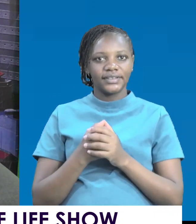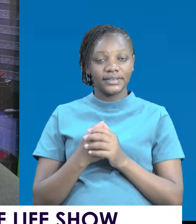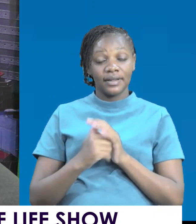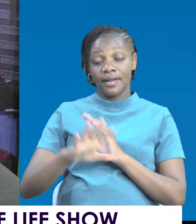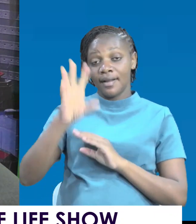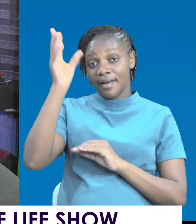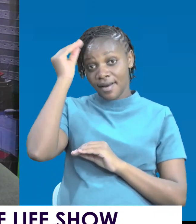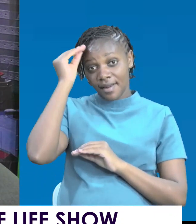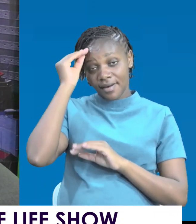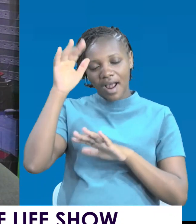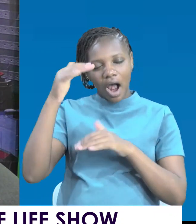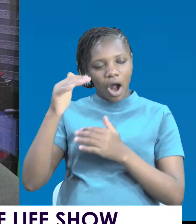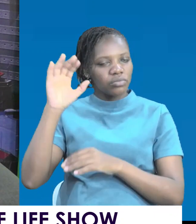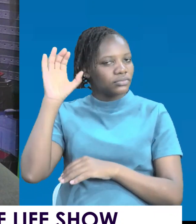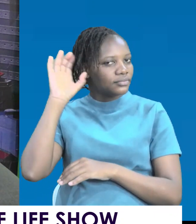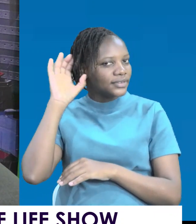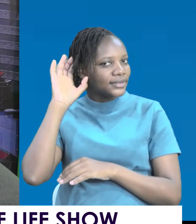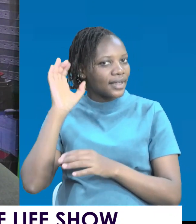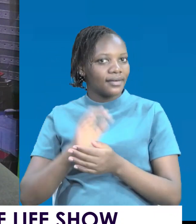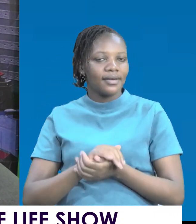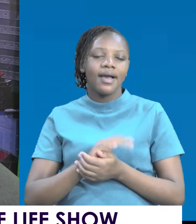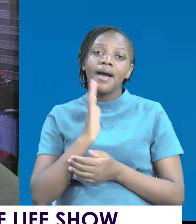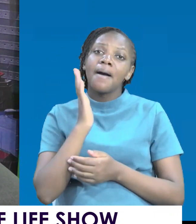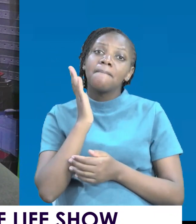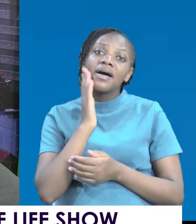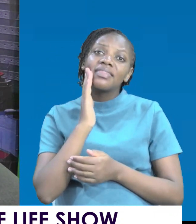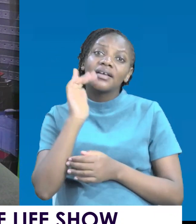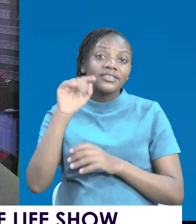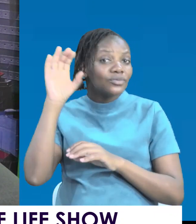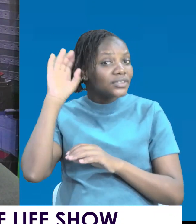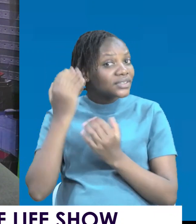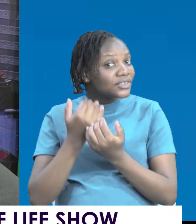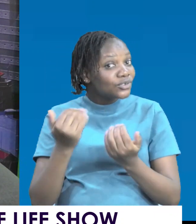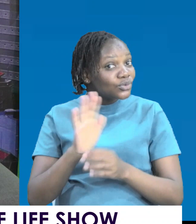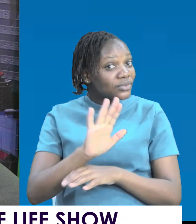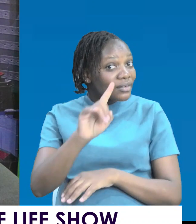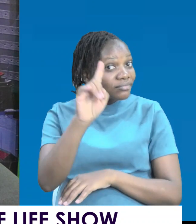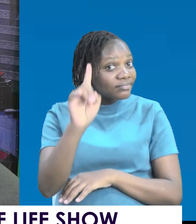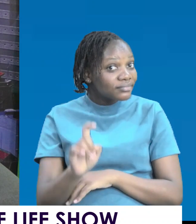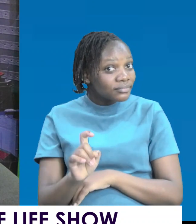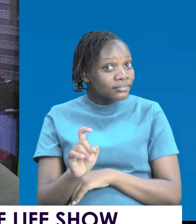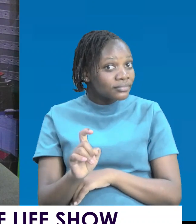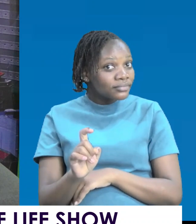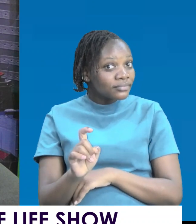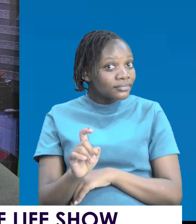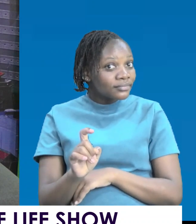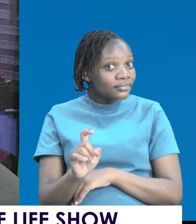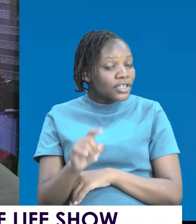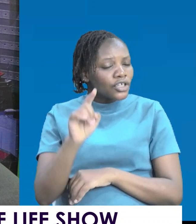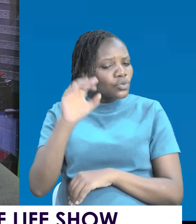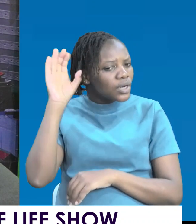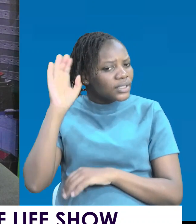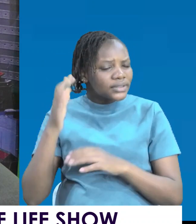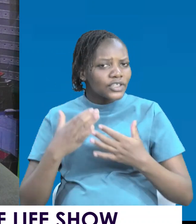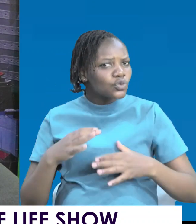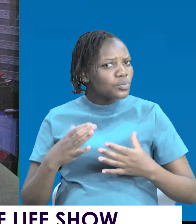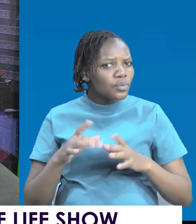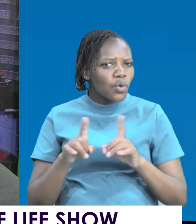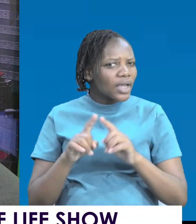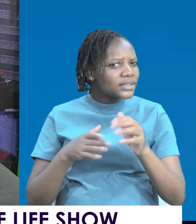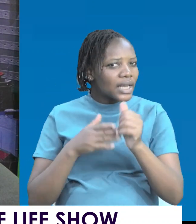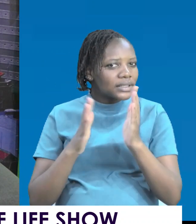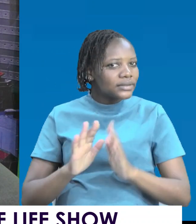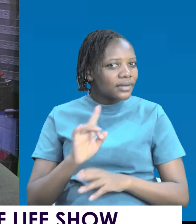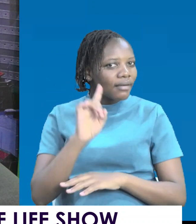the art of listening. Mothers, do you listen to your children? Do you listen to people as a leader?